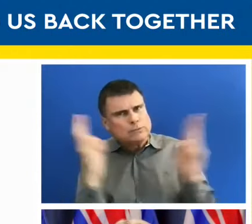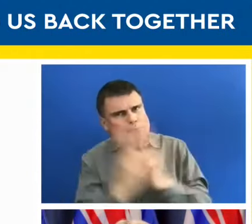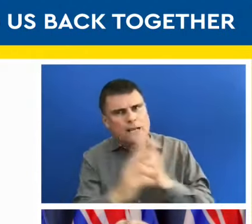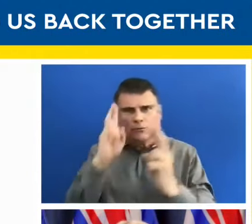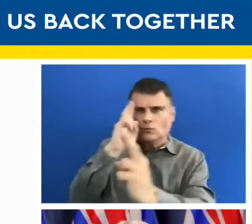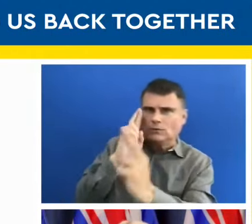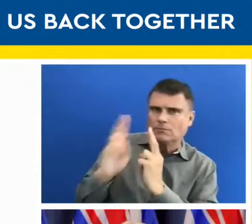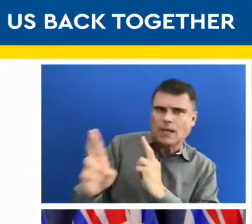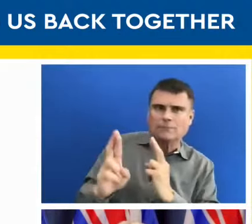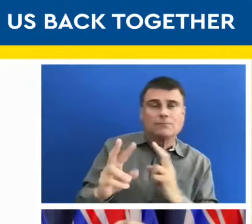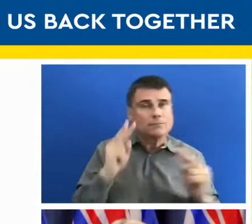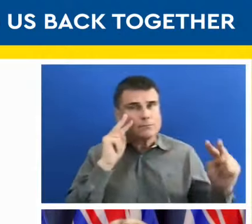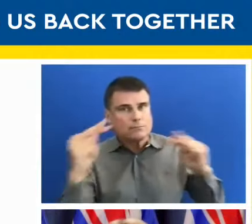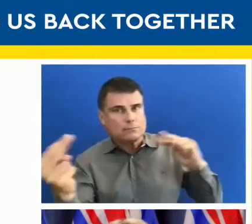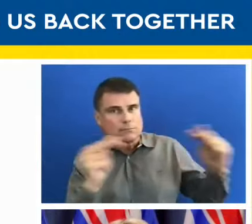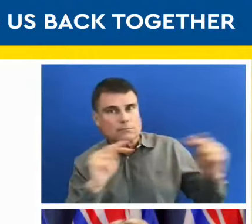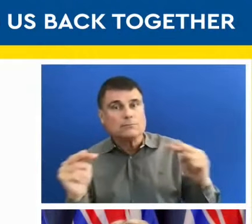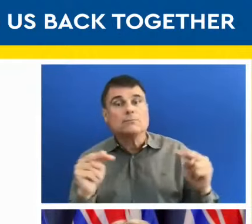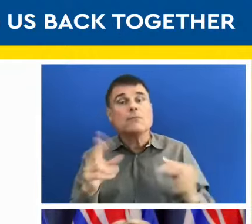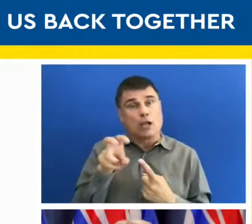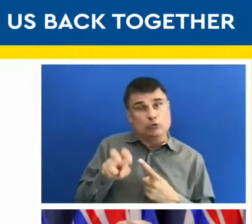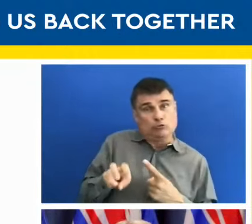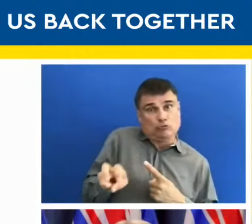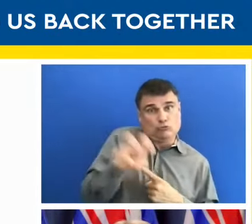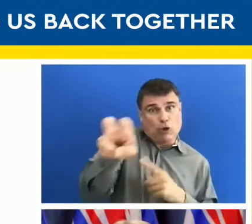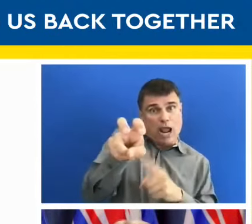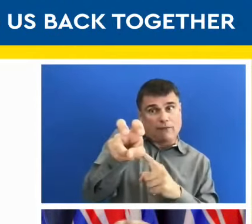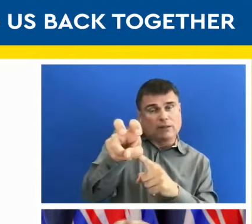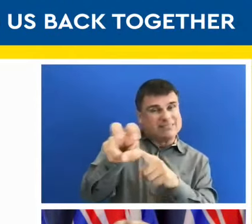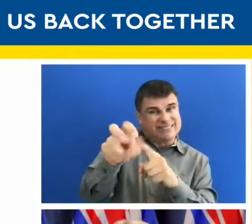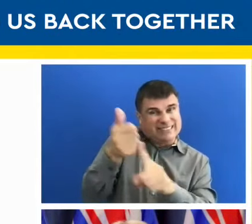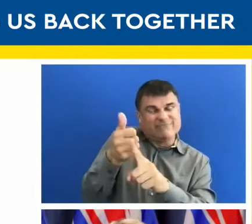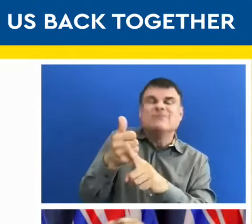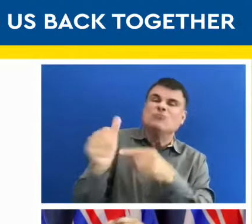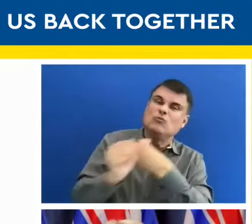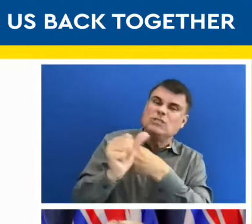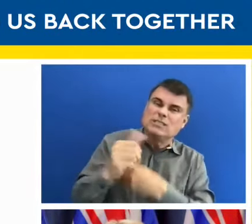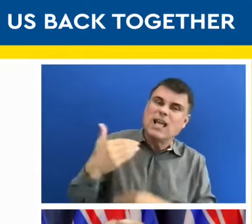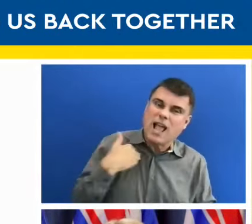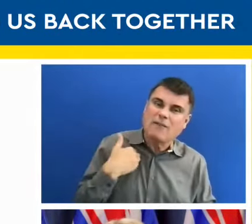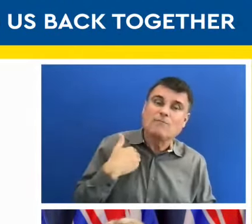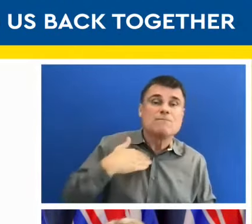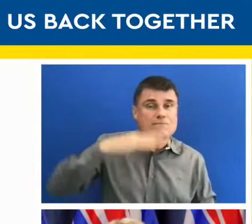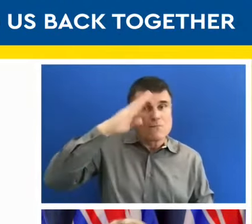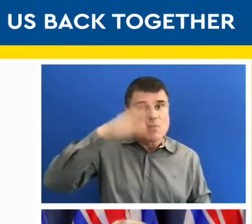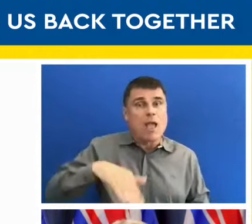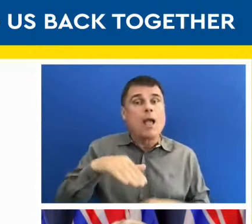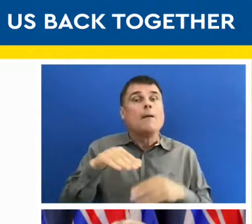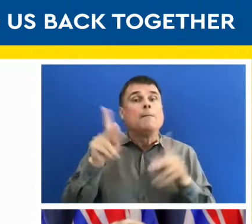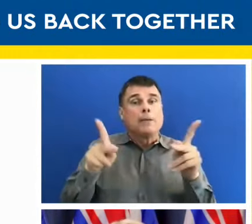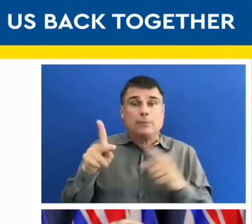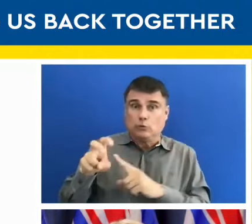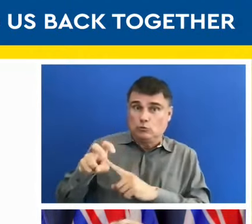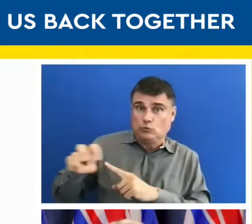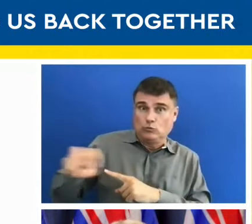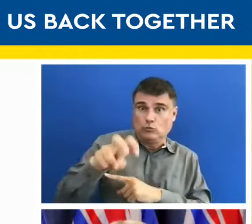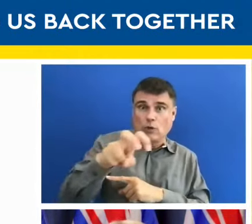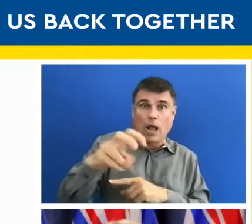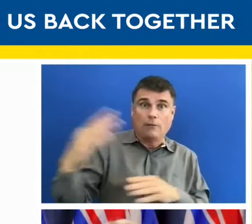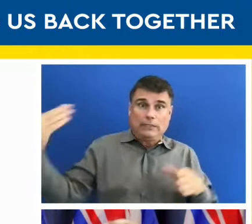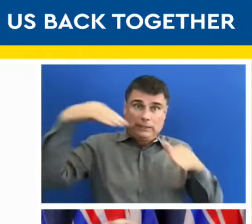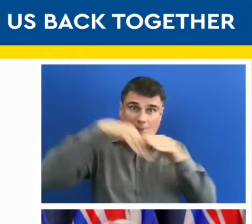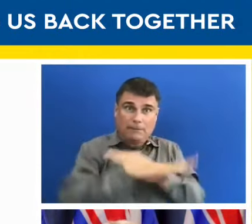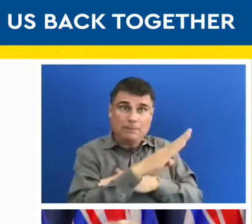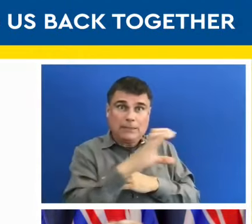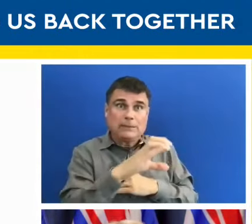bringing risks with you. And we know that as more people are coming into British Columbia, there are a chance that people will come with this virus.